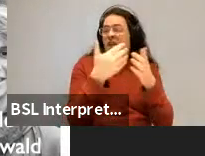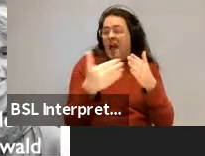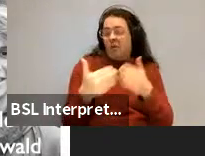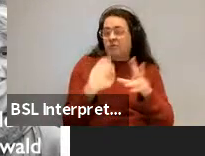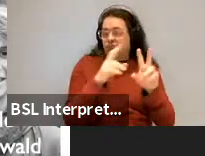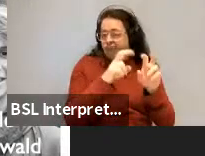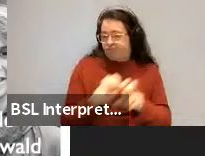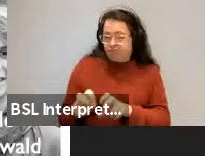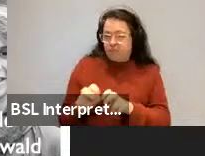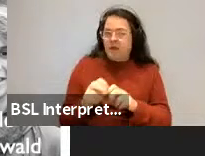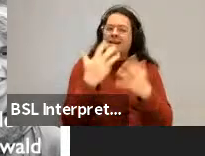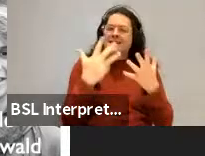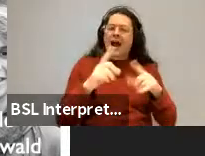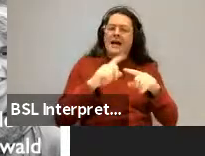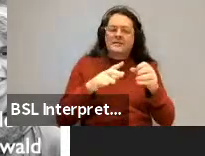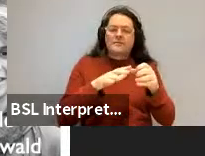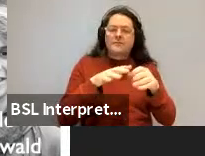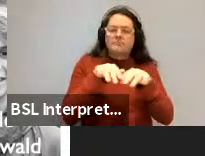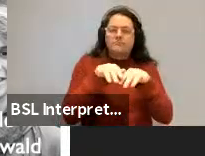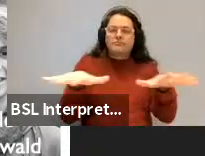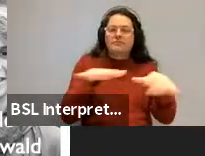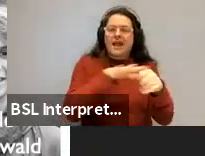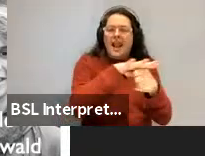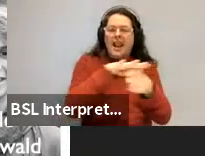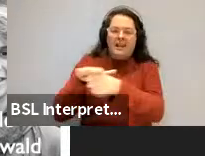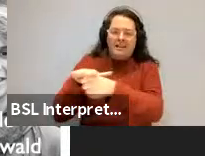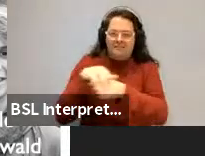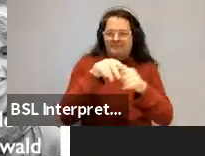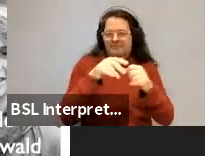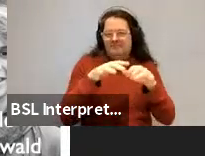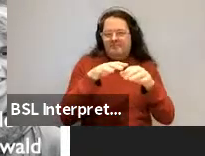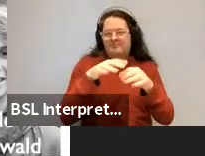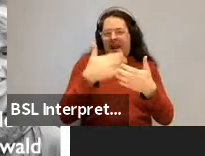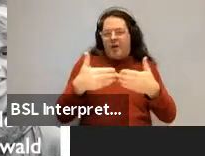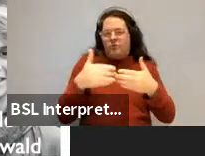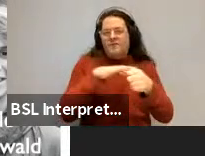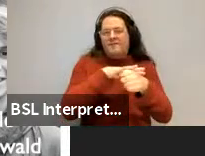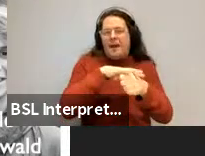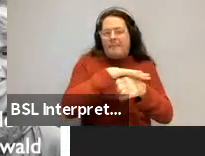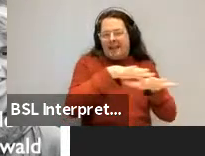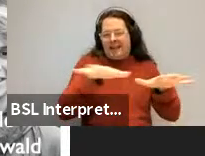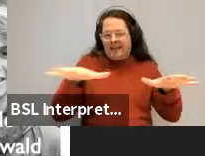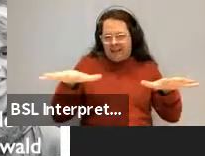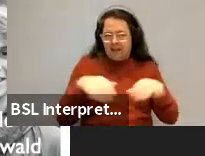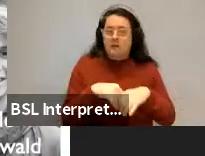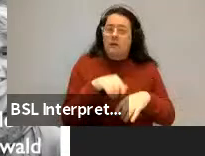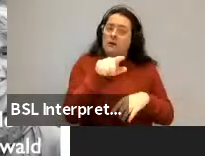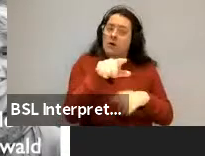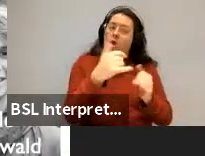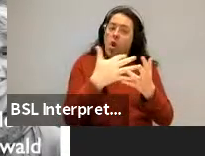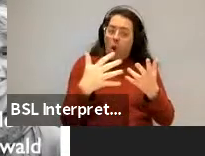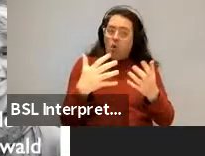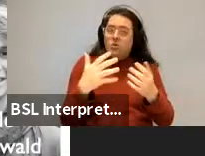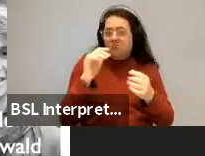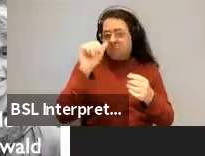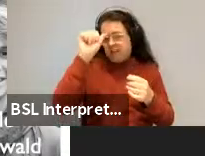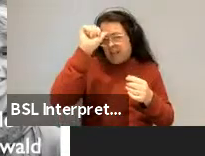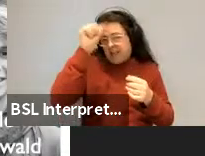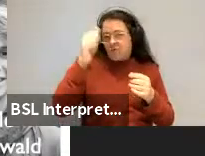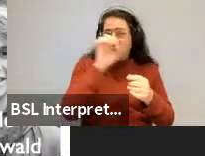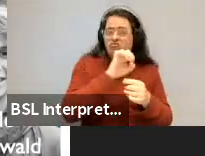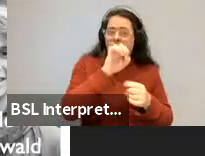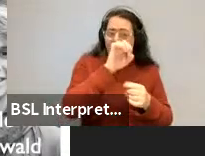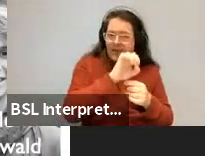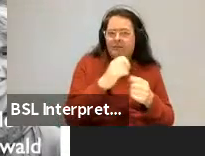families. Now there's 55, they look the same. There's a lot of Indo-European here, but there are eight other families